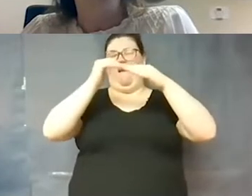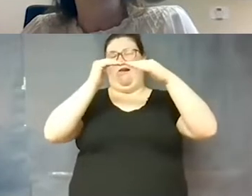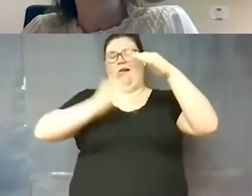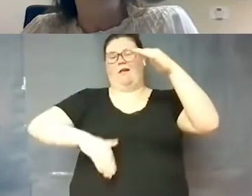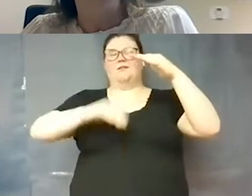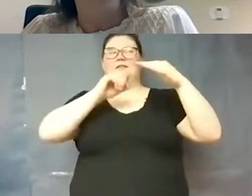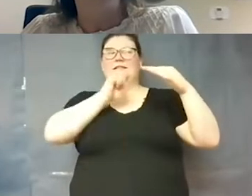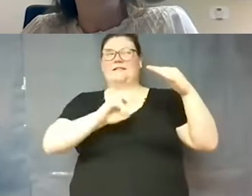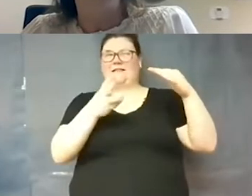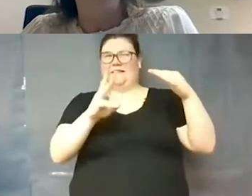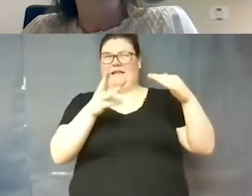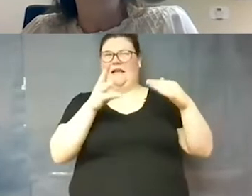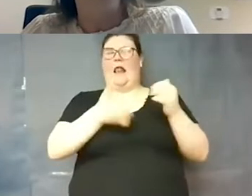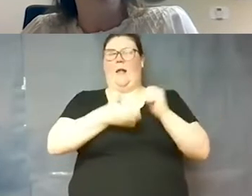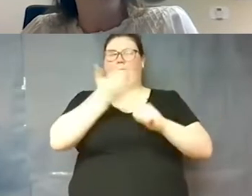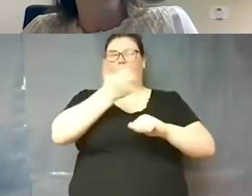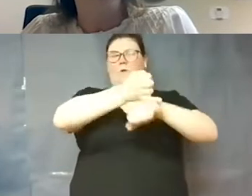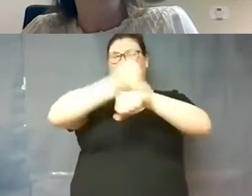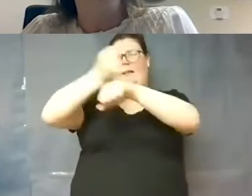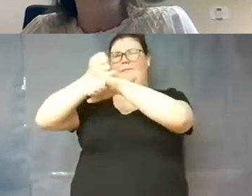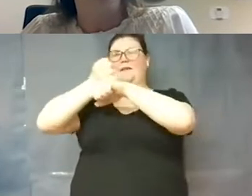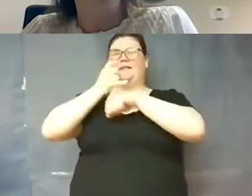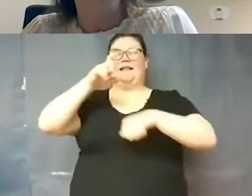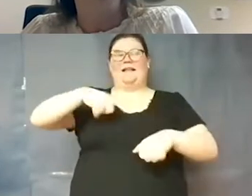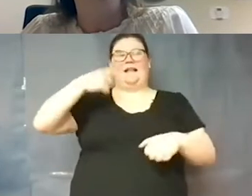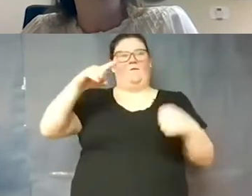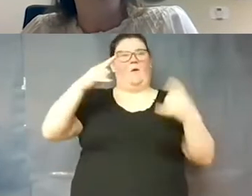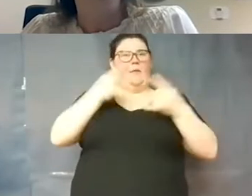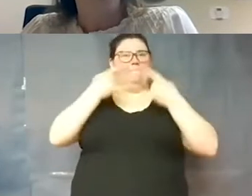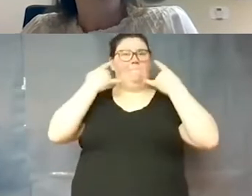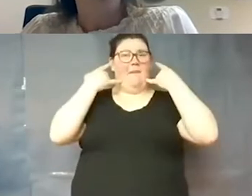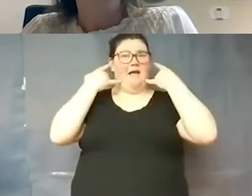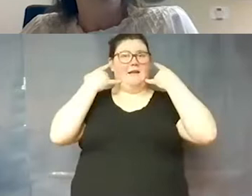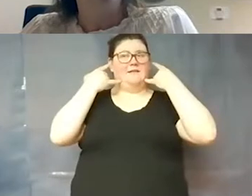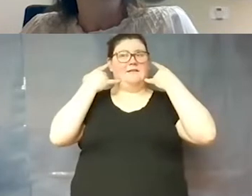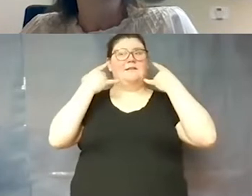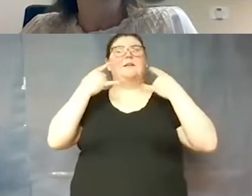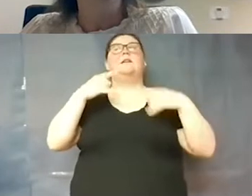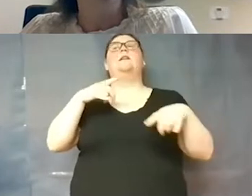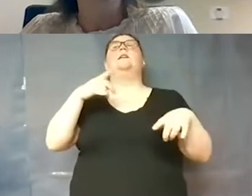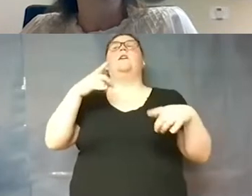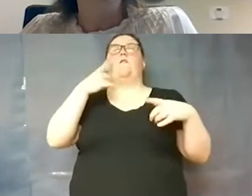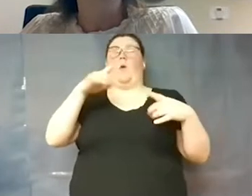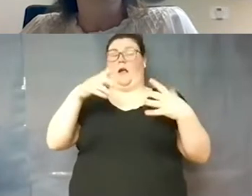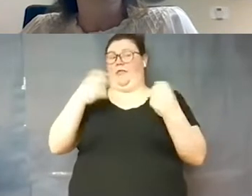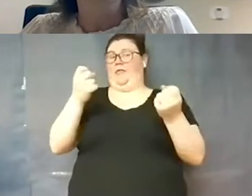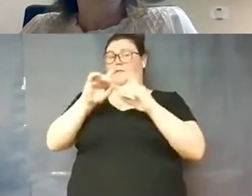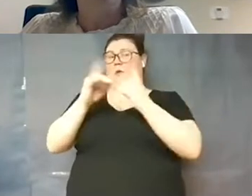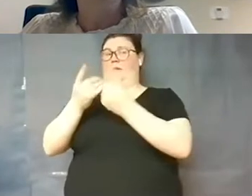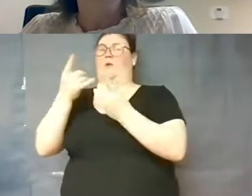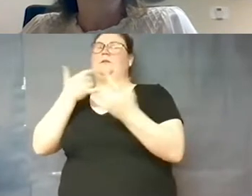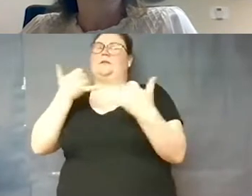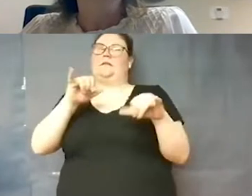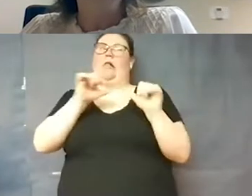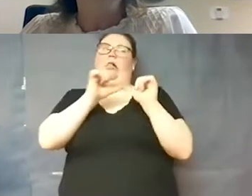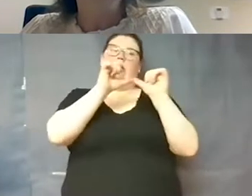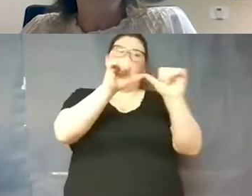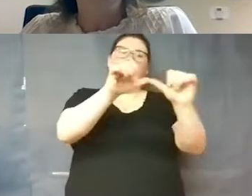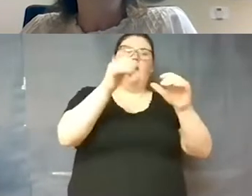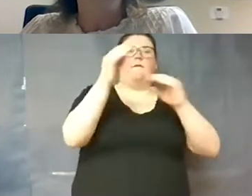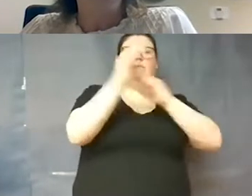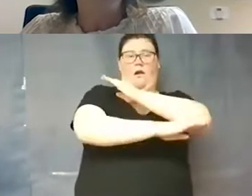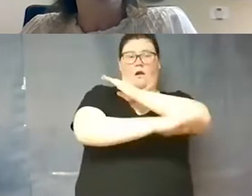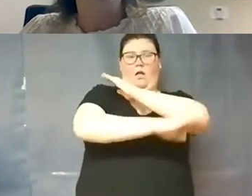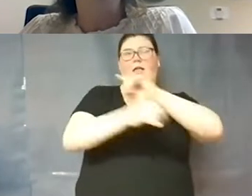and so the the need for the mask according to the health departments will probably still be there into the fall and then we'll be able to